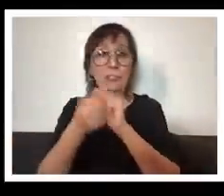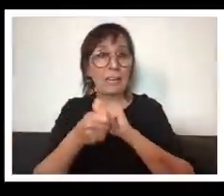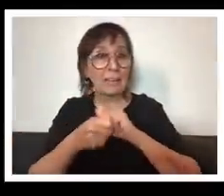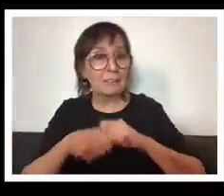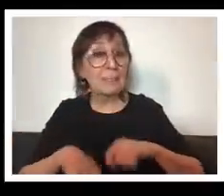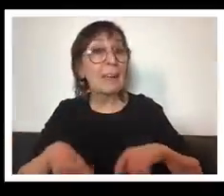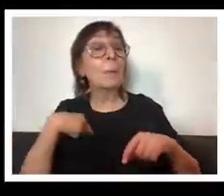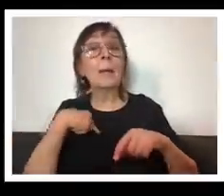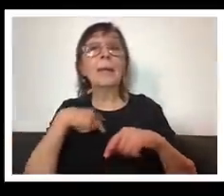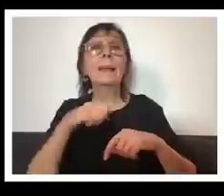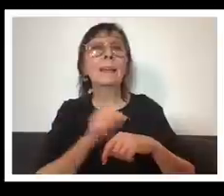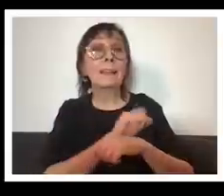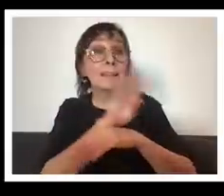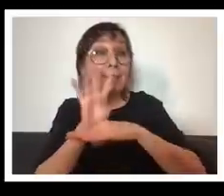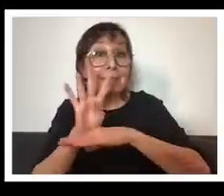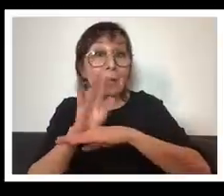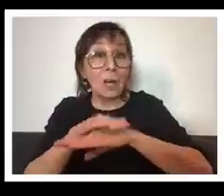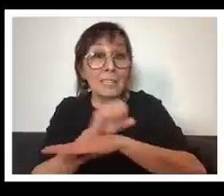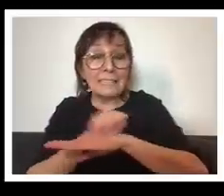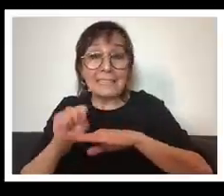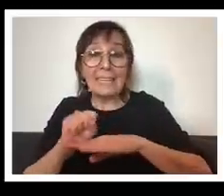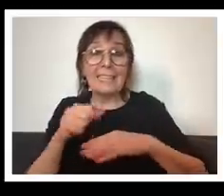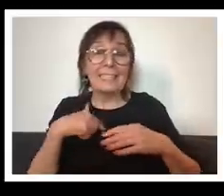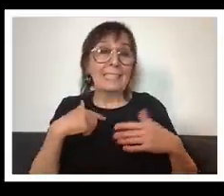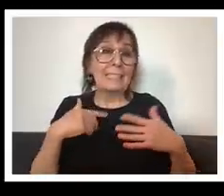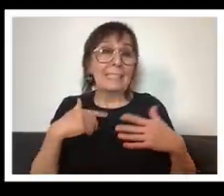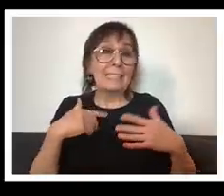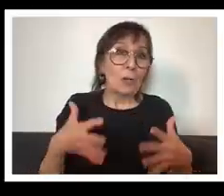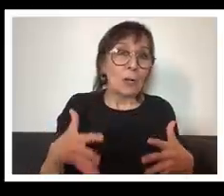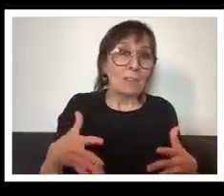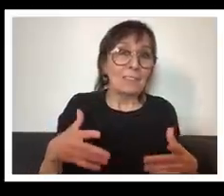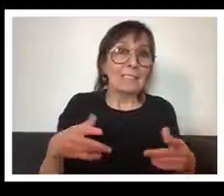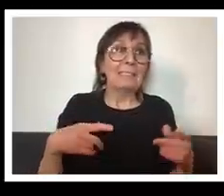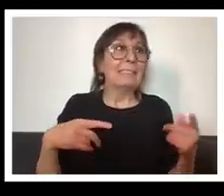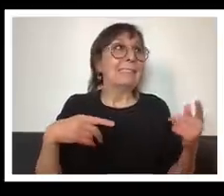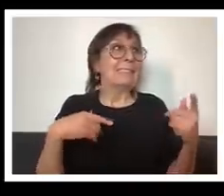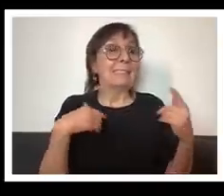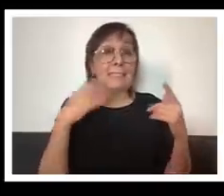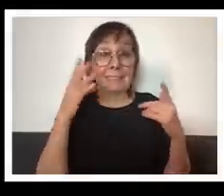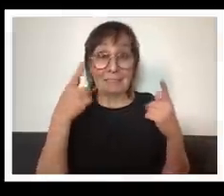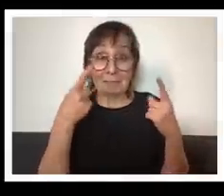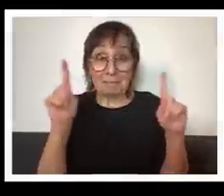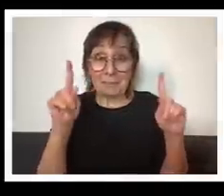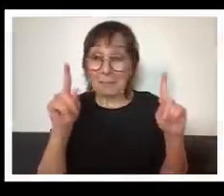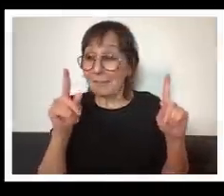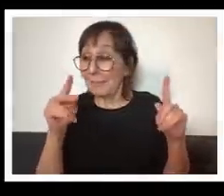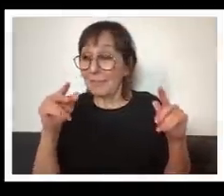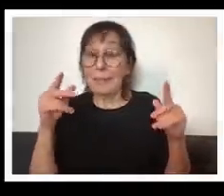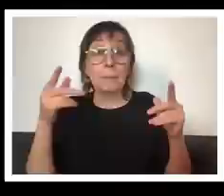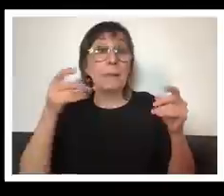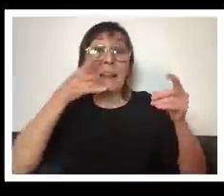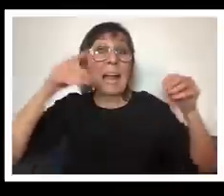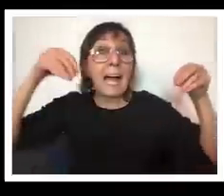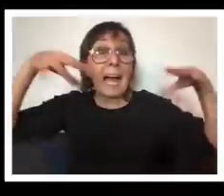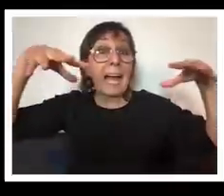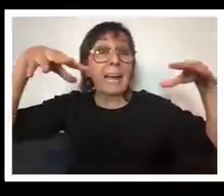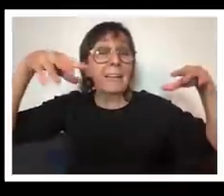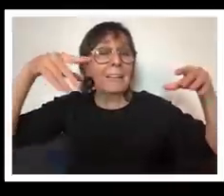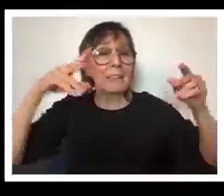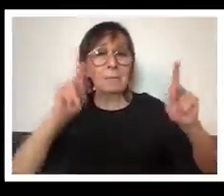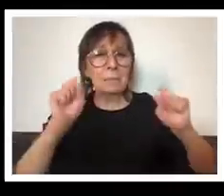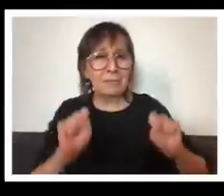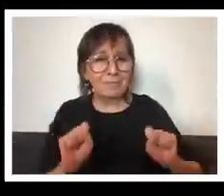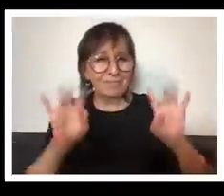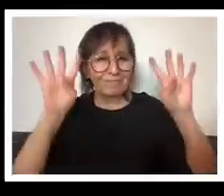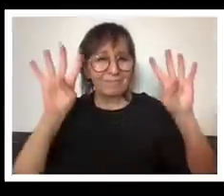was dark and we were all really nervous with the film land and when the lights came on there was this incredible uh five minute long standing